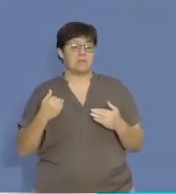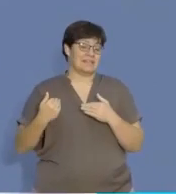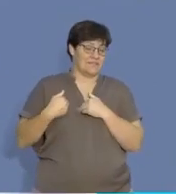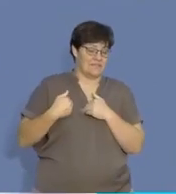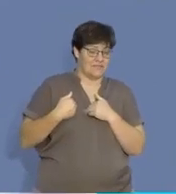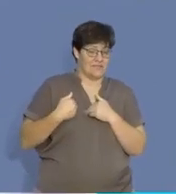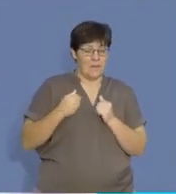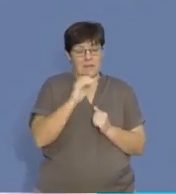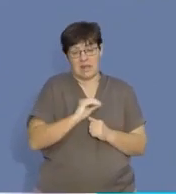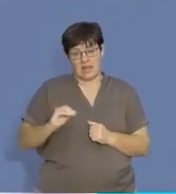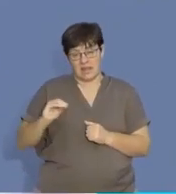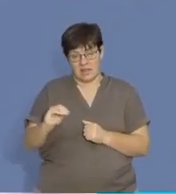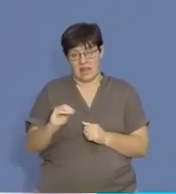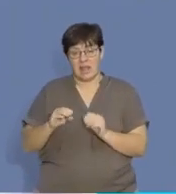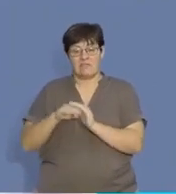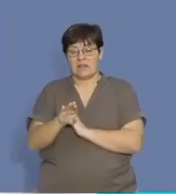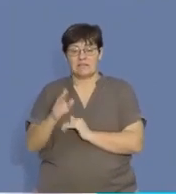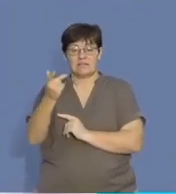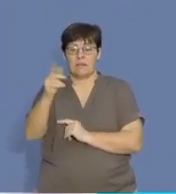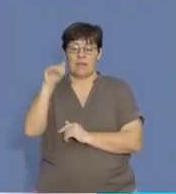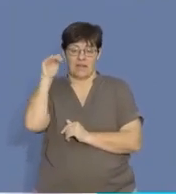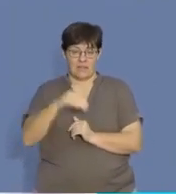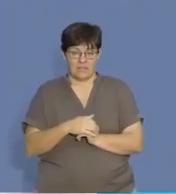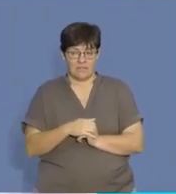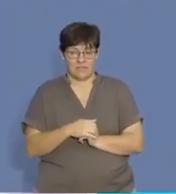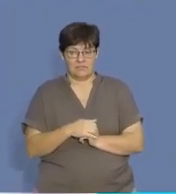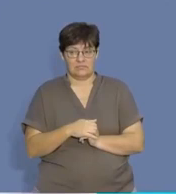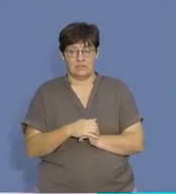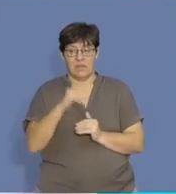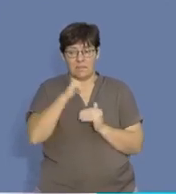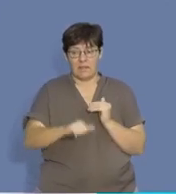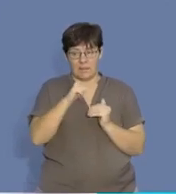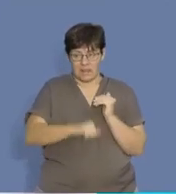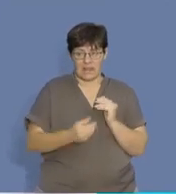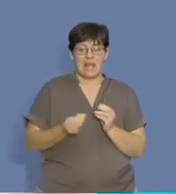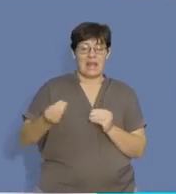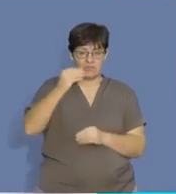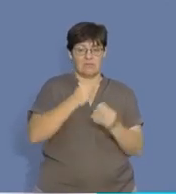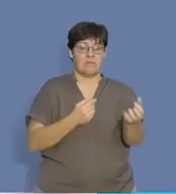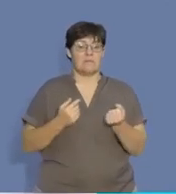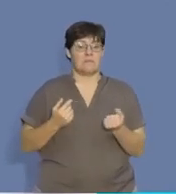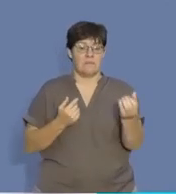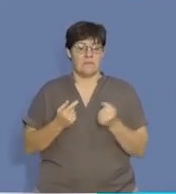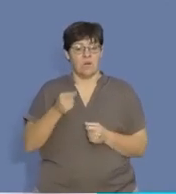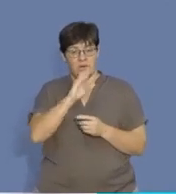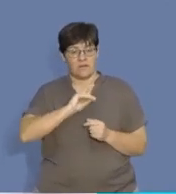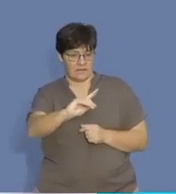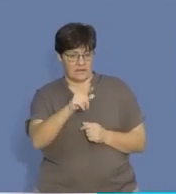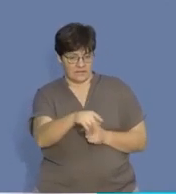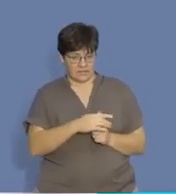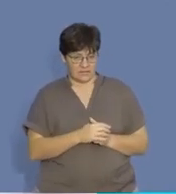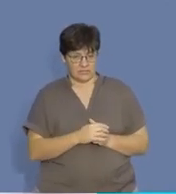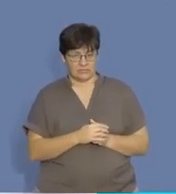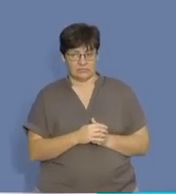to play it safe, take my money and invest it in a bank. Every month, I'm earning interest on that